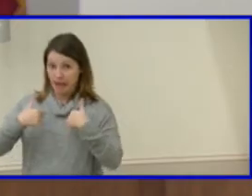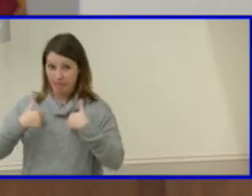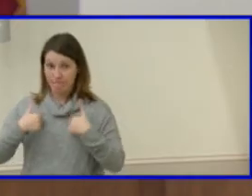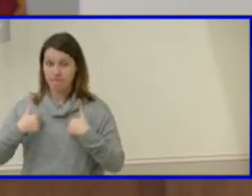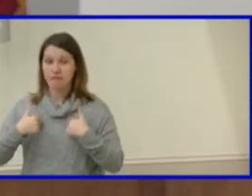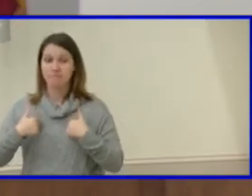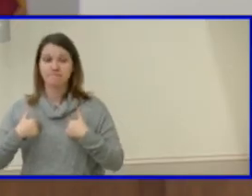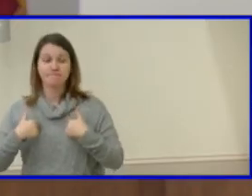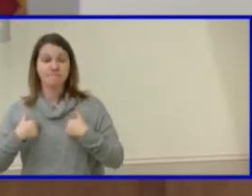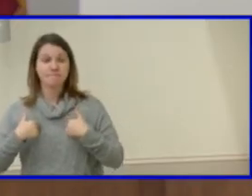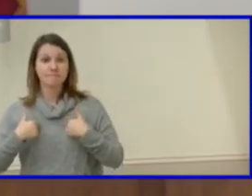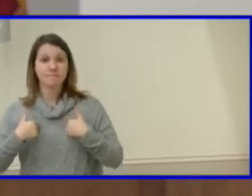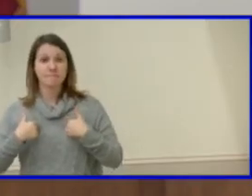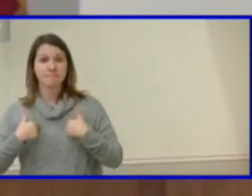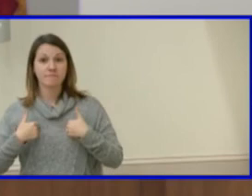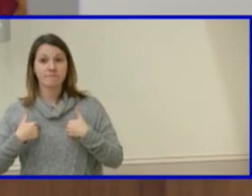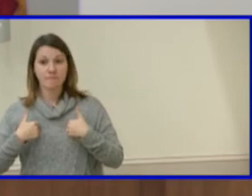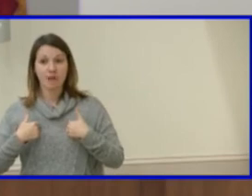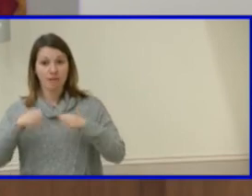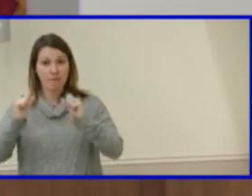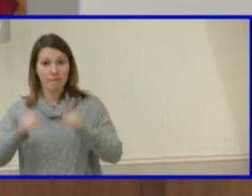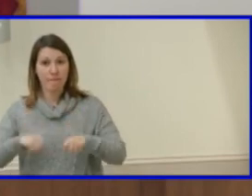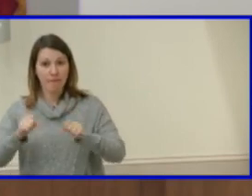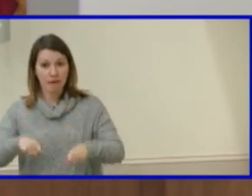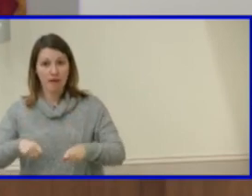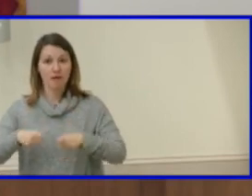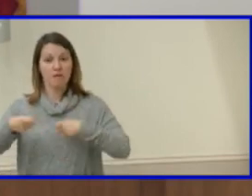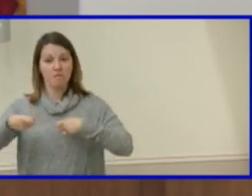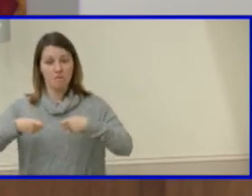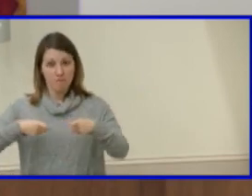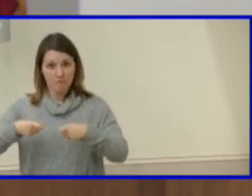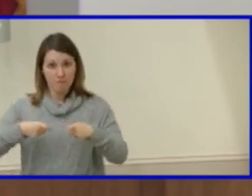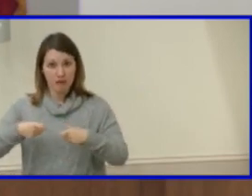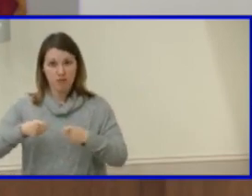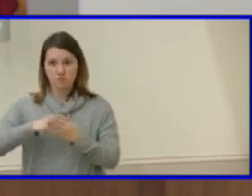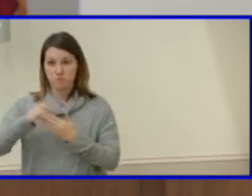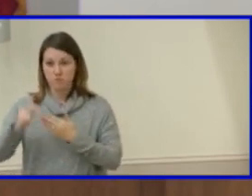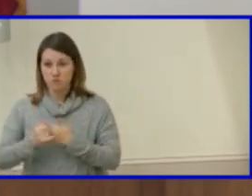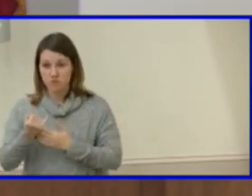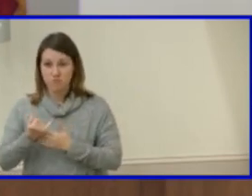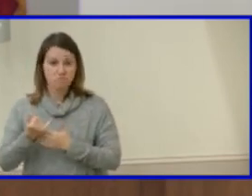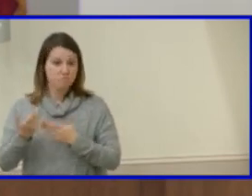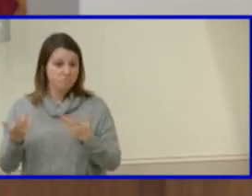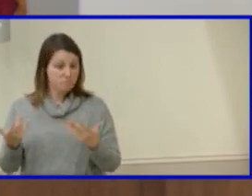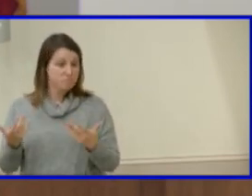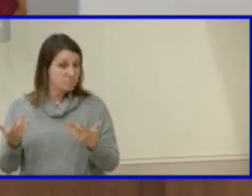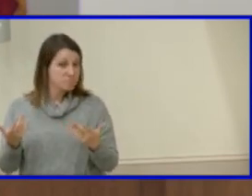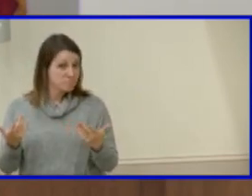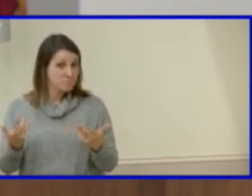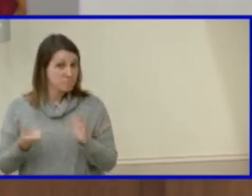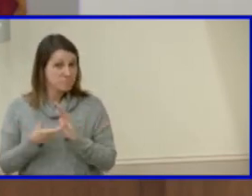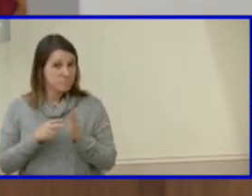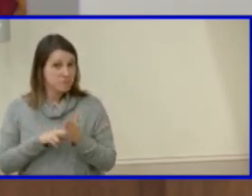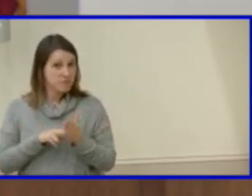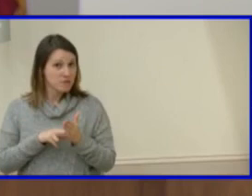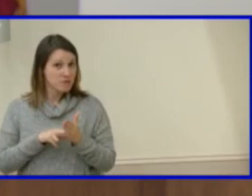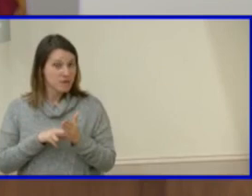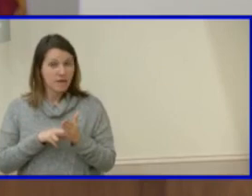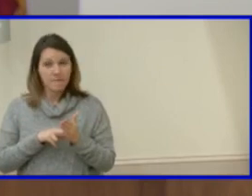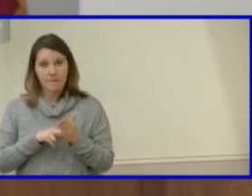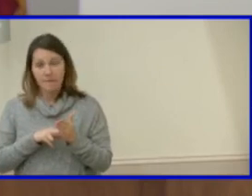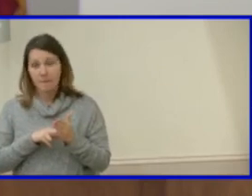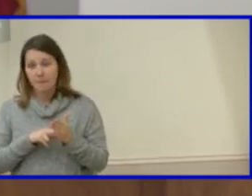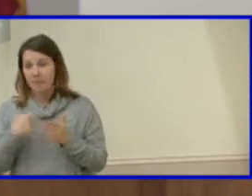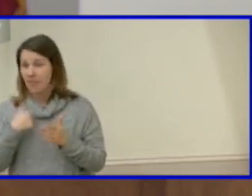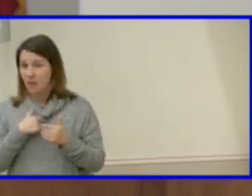um the wherewithal to be able to manage those projects i mean with uh the brooklyn has had 30 we